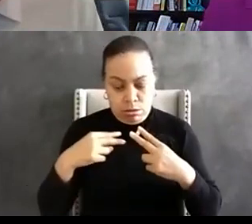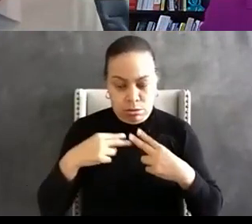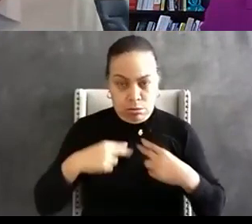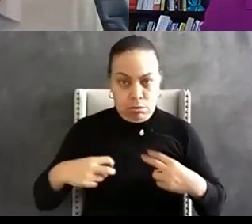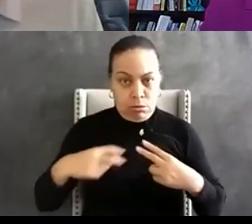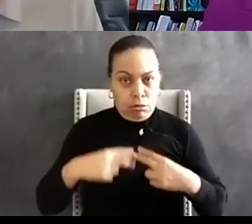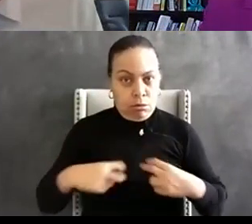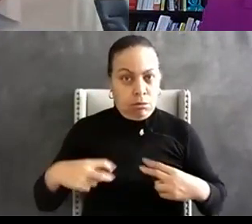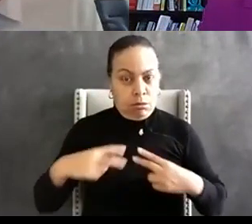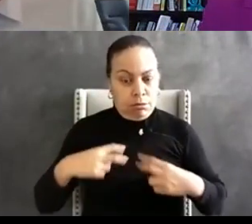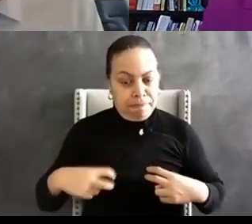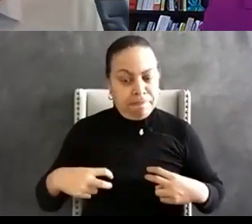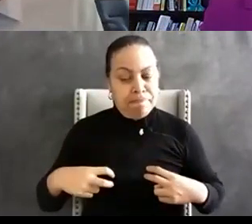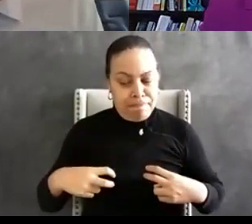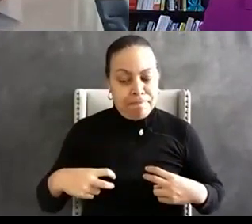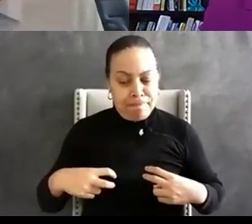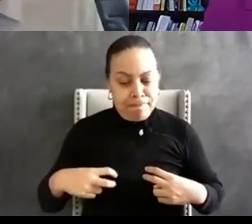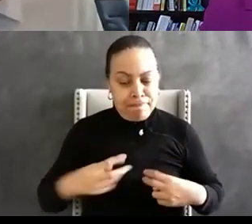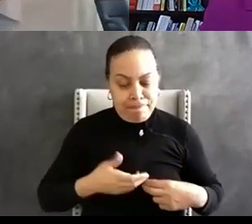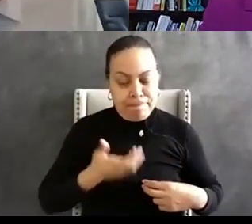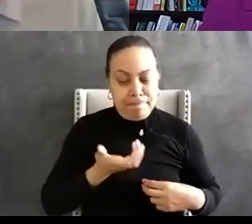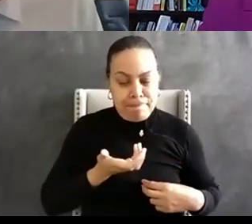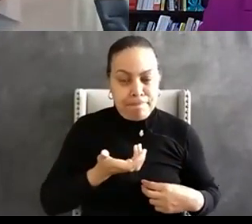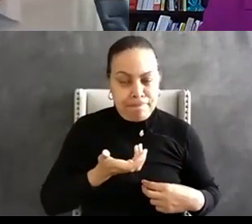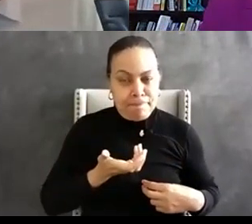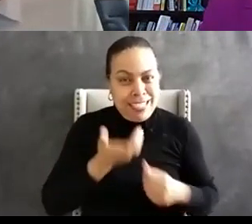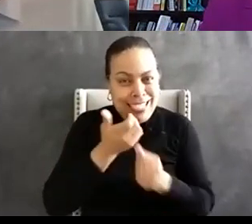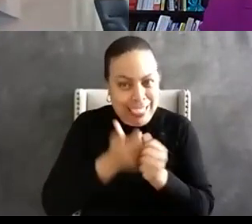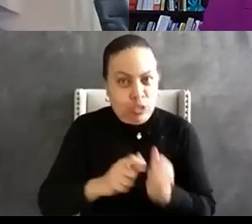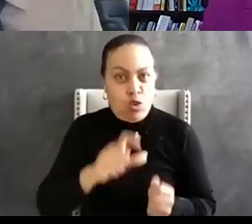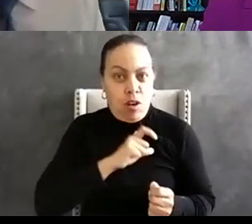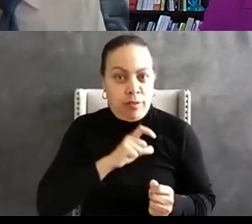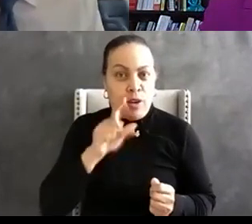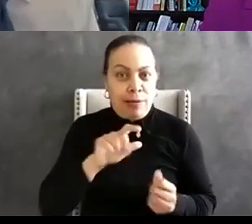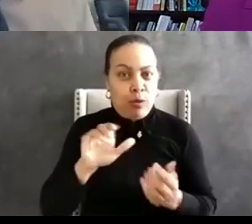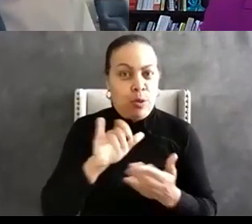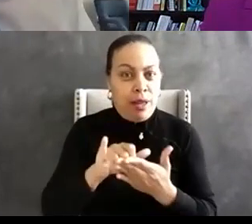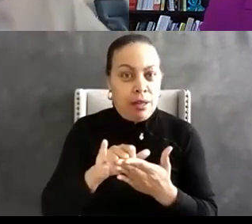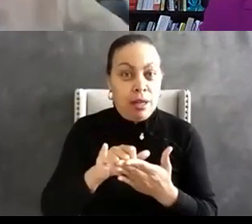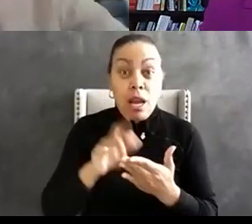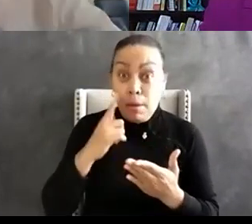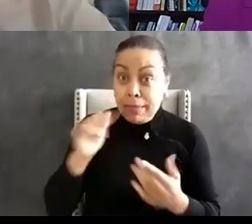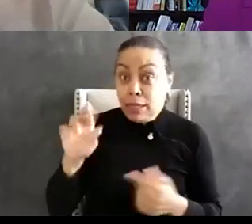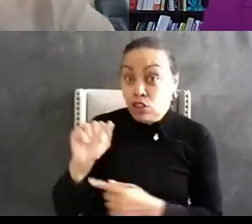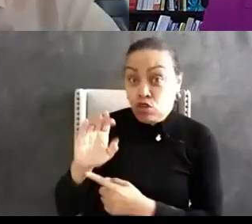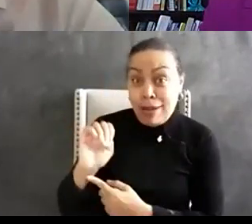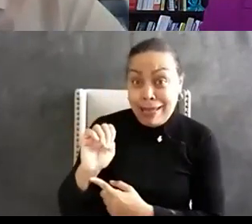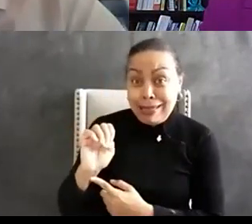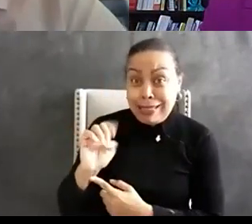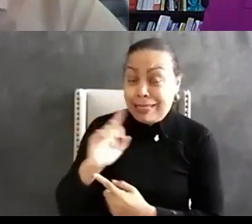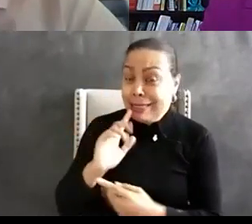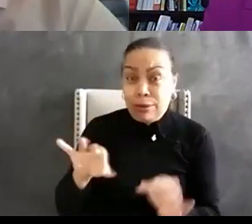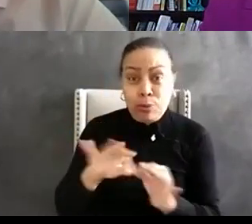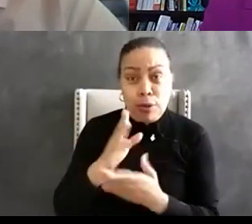individual officer about where they stand in this moment and what's going on because this is about race as well and you can't